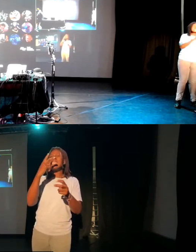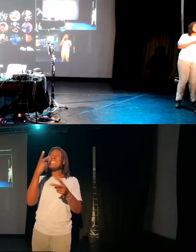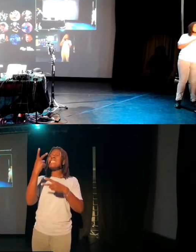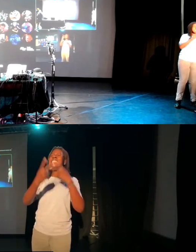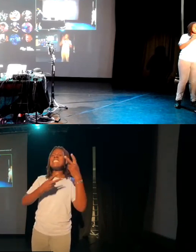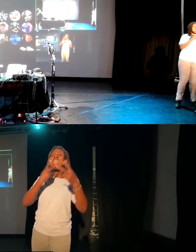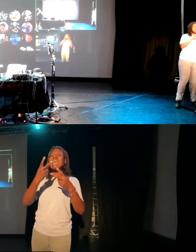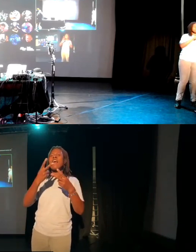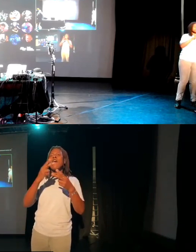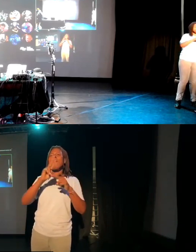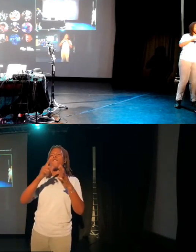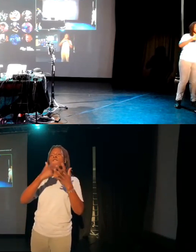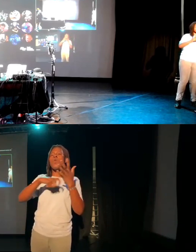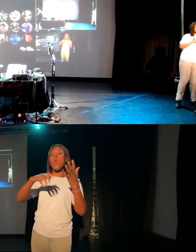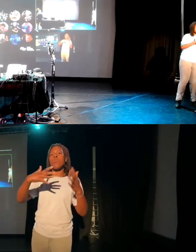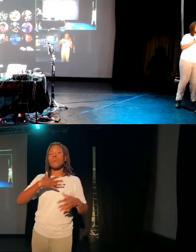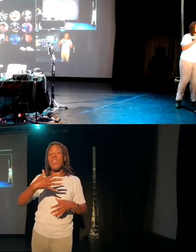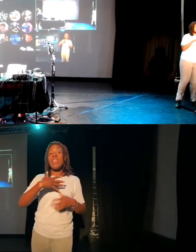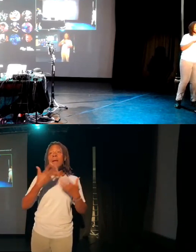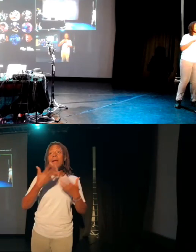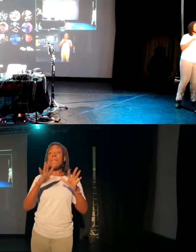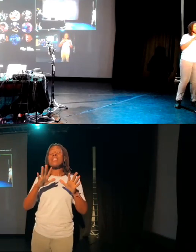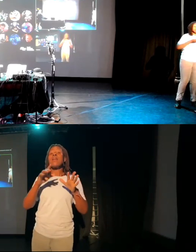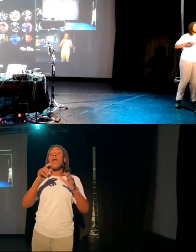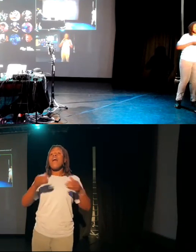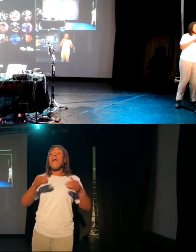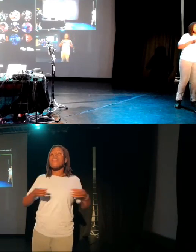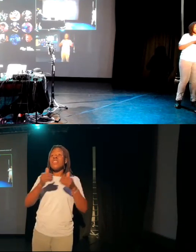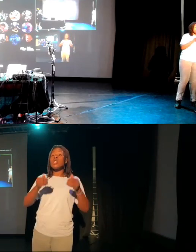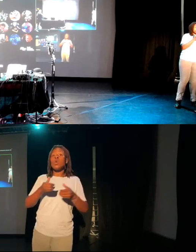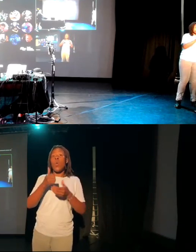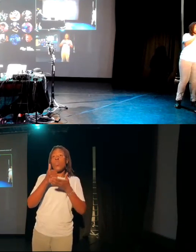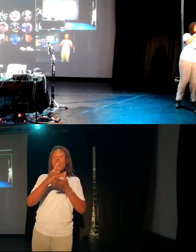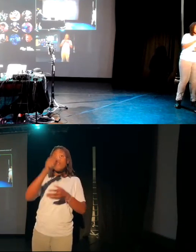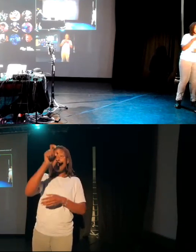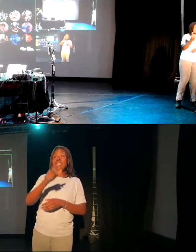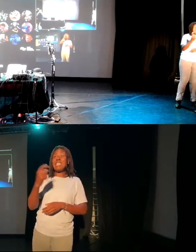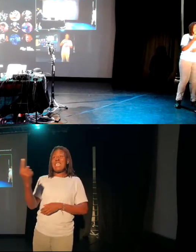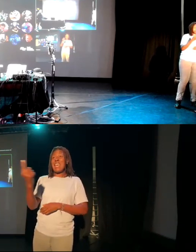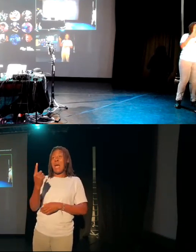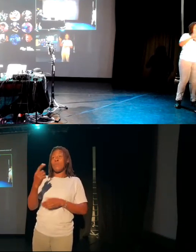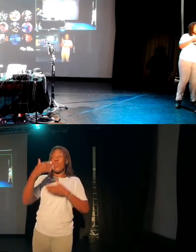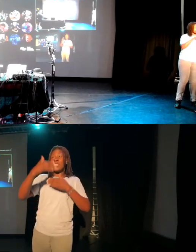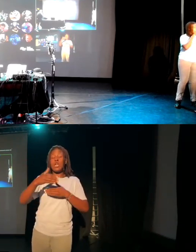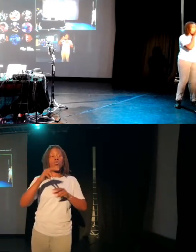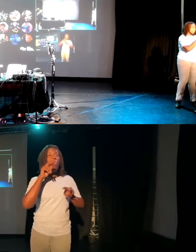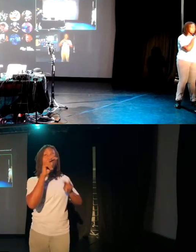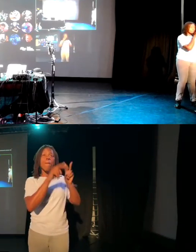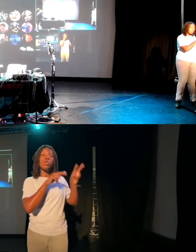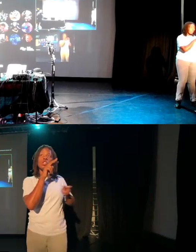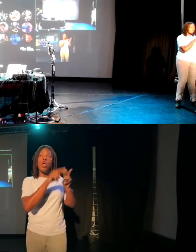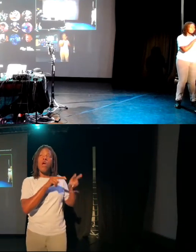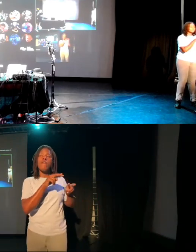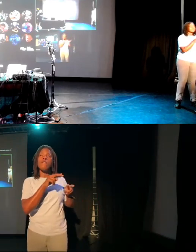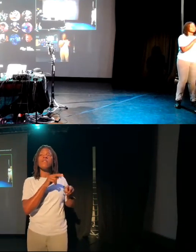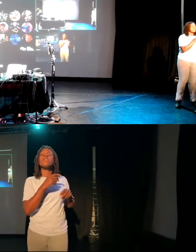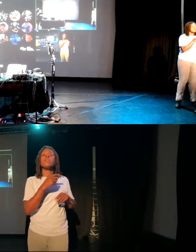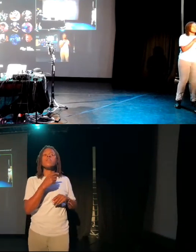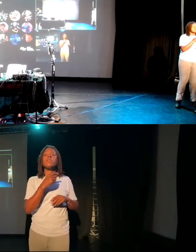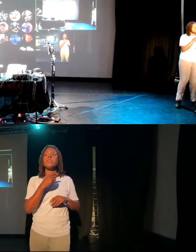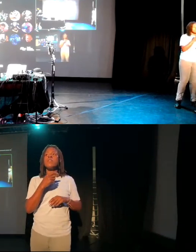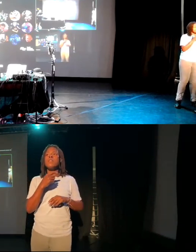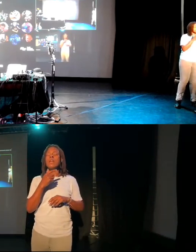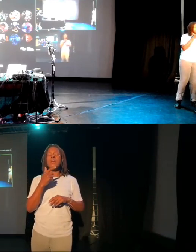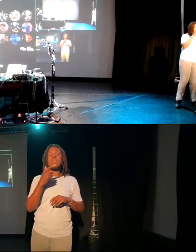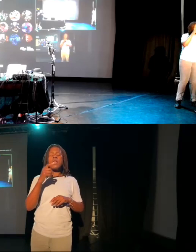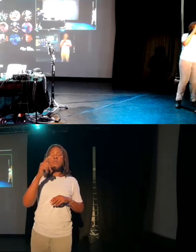thing. We had a physiotherapist came in and watched one of our sessions and said that the people we were working with are automatically doing things that it takes them